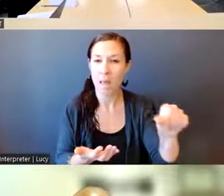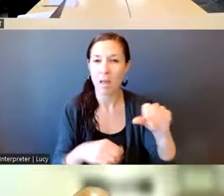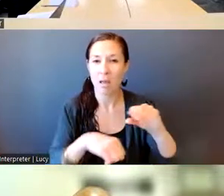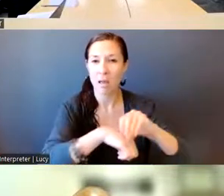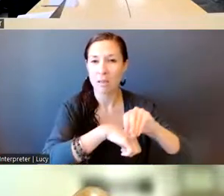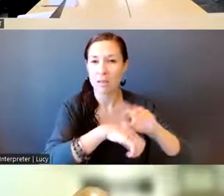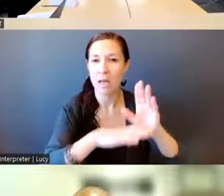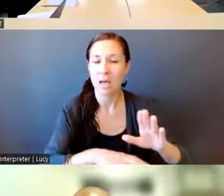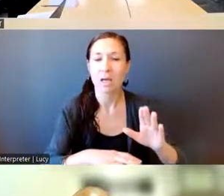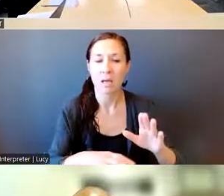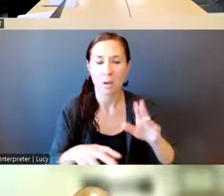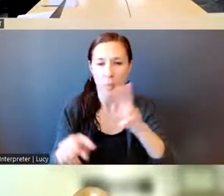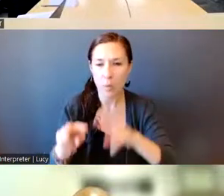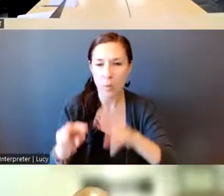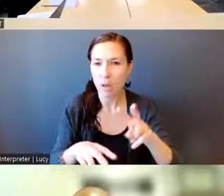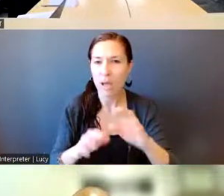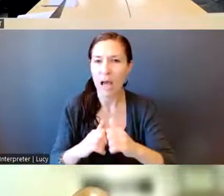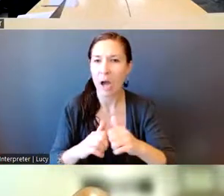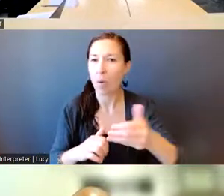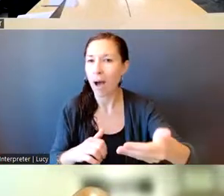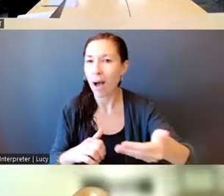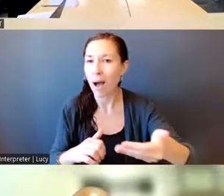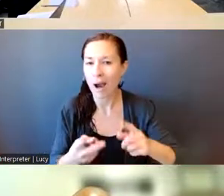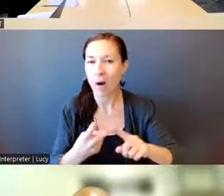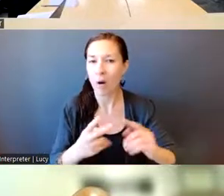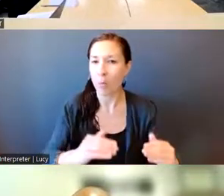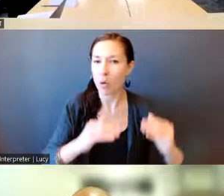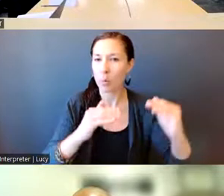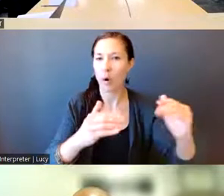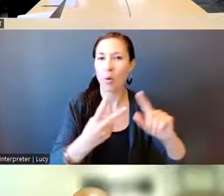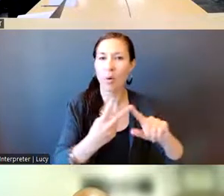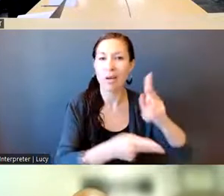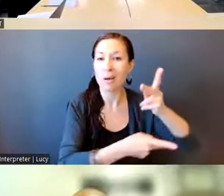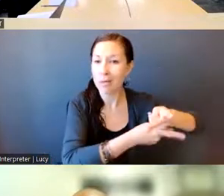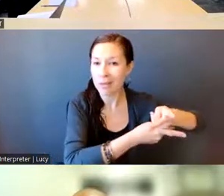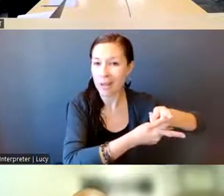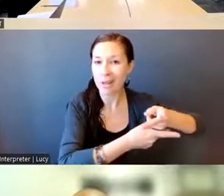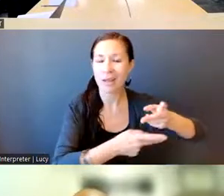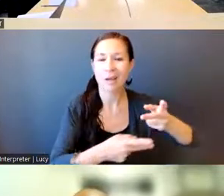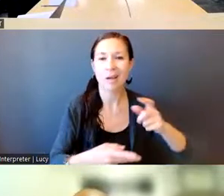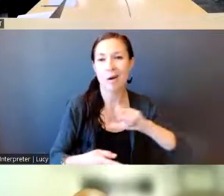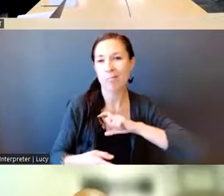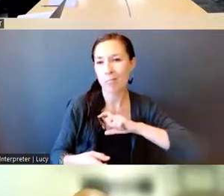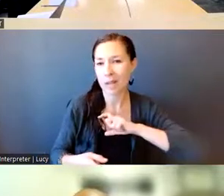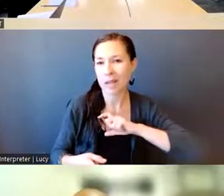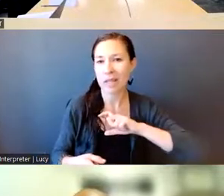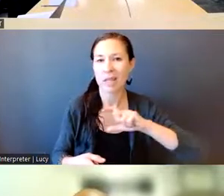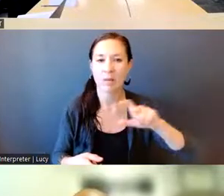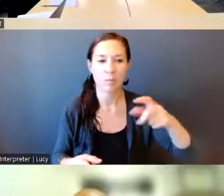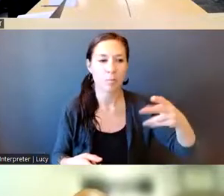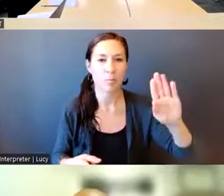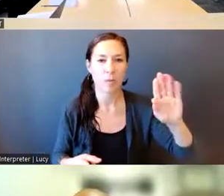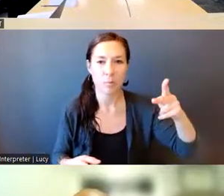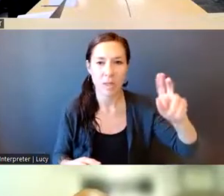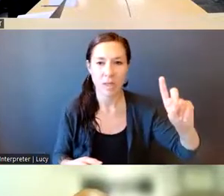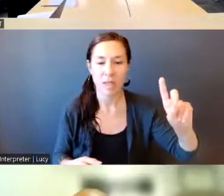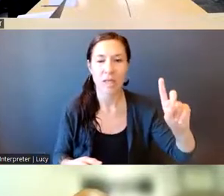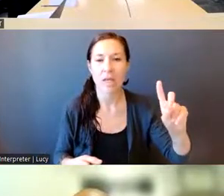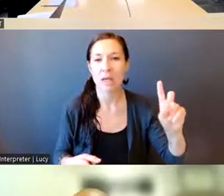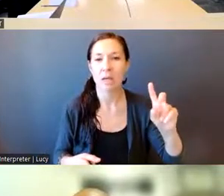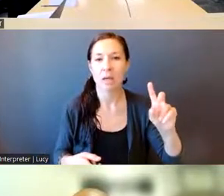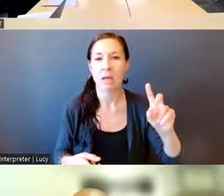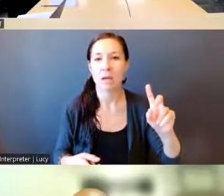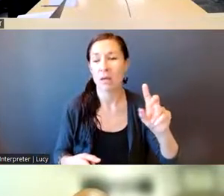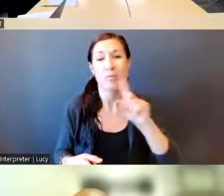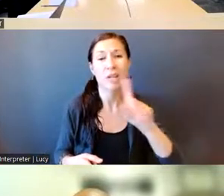promotion, and retention of BPD personnel, so not just officers, but the